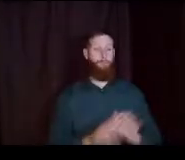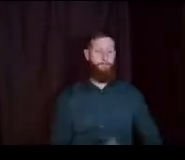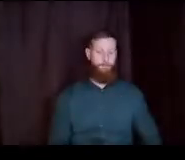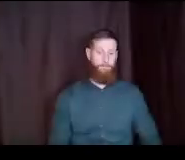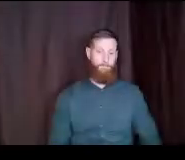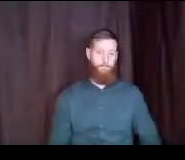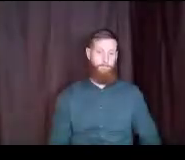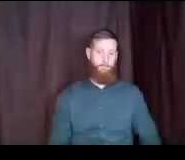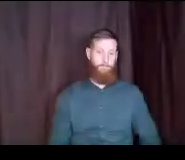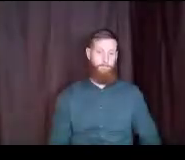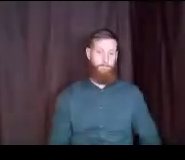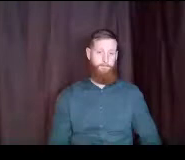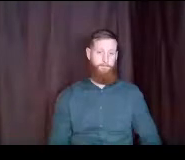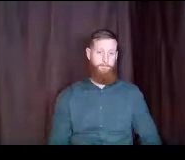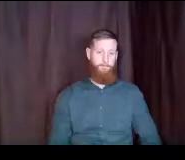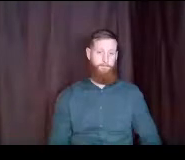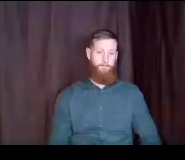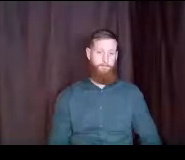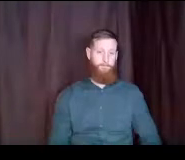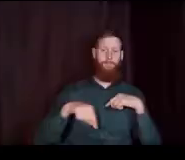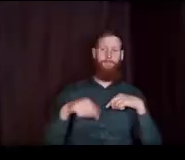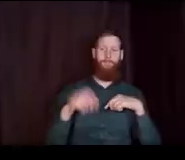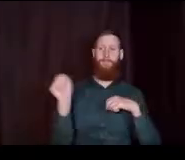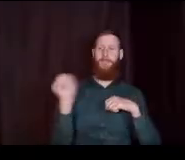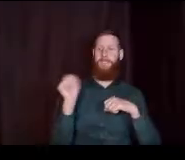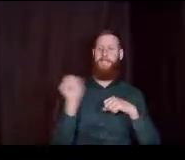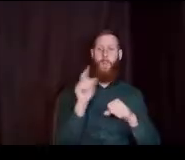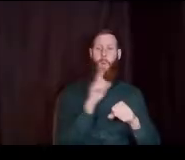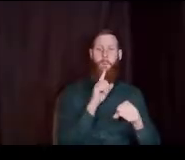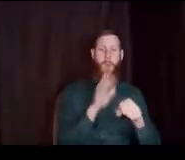And just to go back to the Seattle promise question.